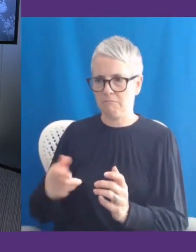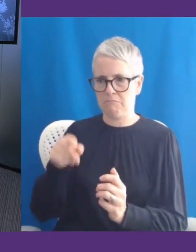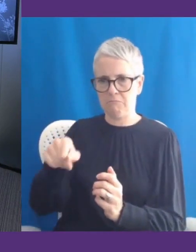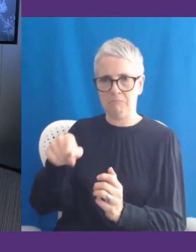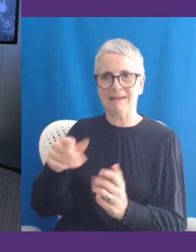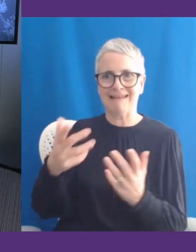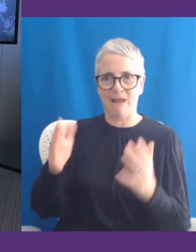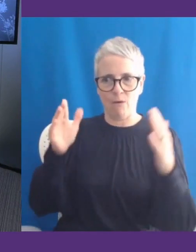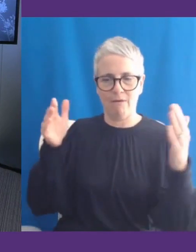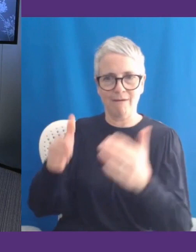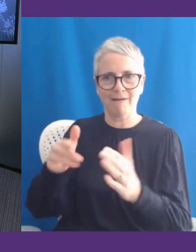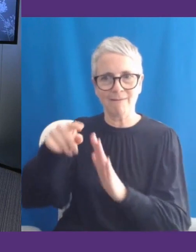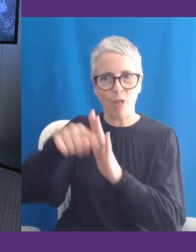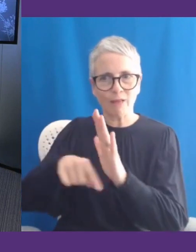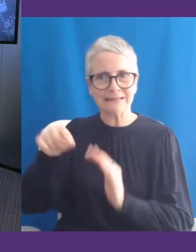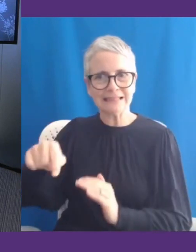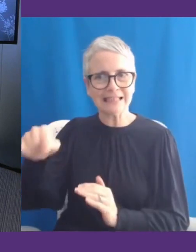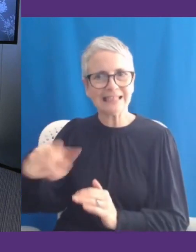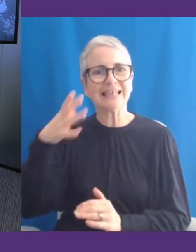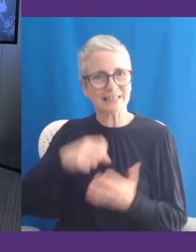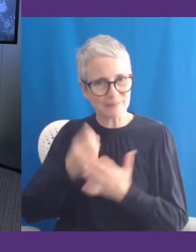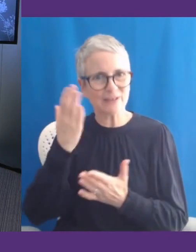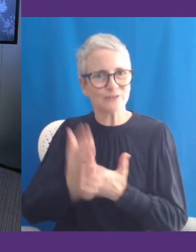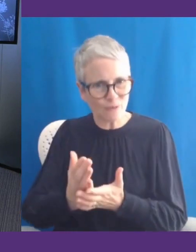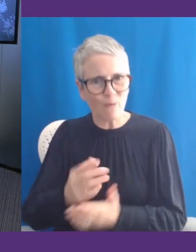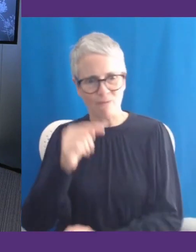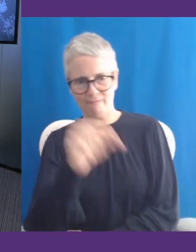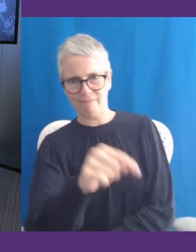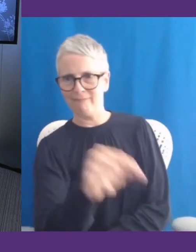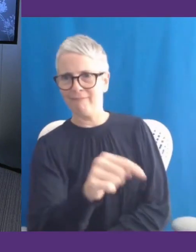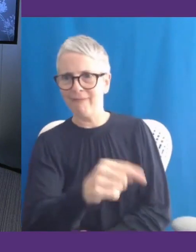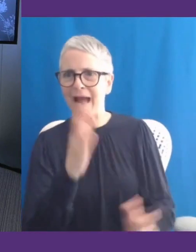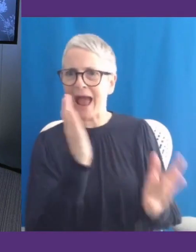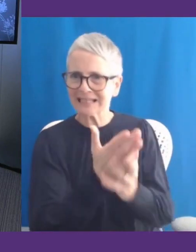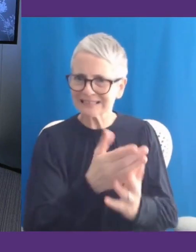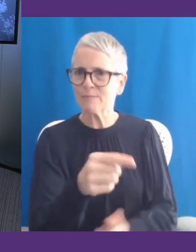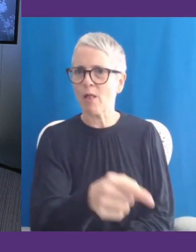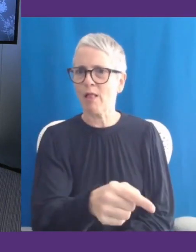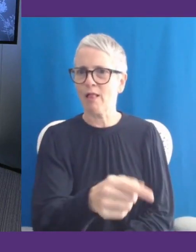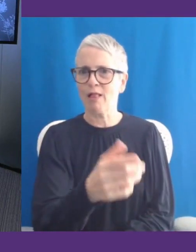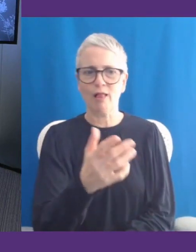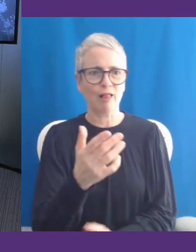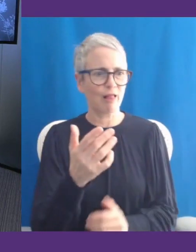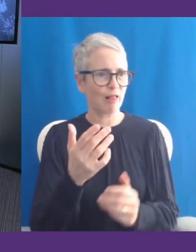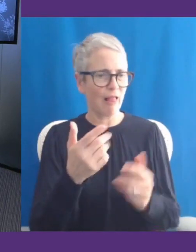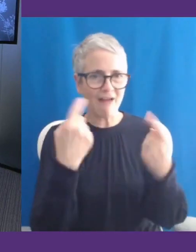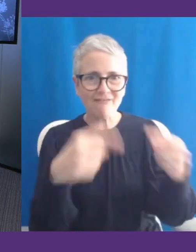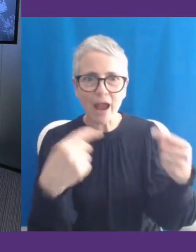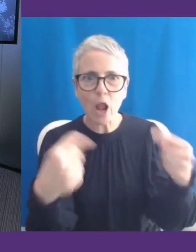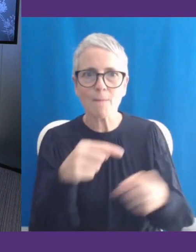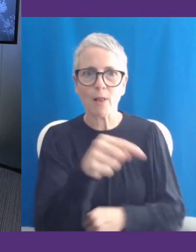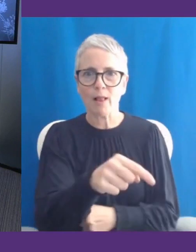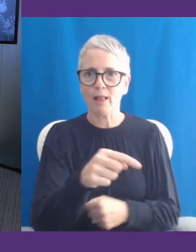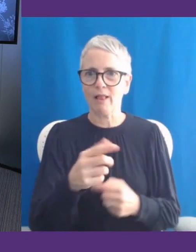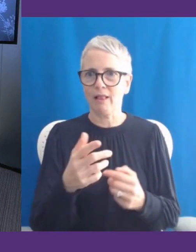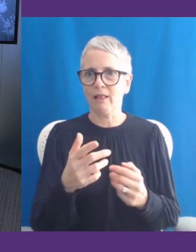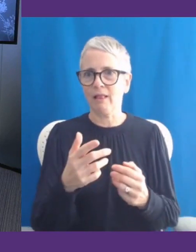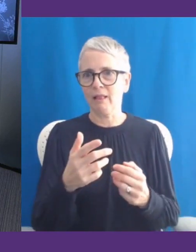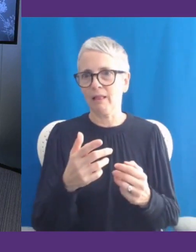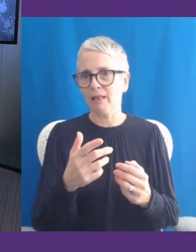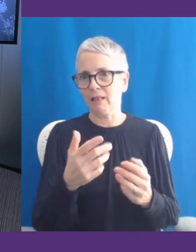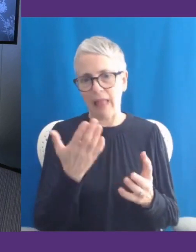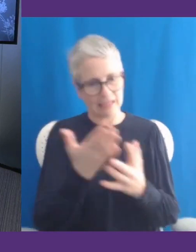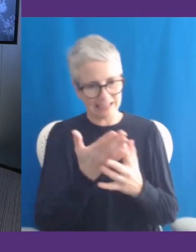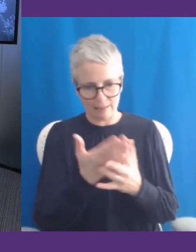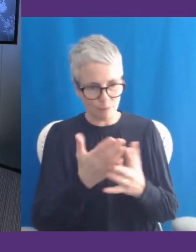to say, how do we ensure that it is accessible and available, sort of accessible in all the ways, the ability to get